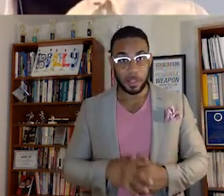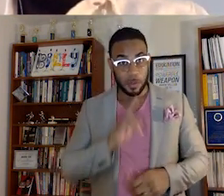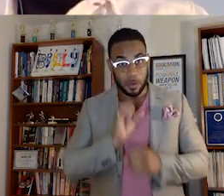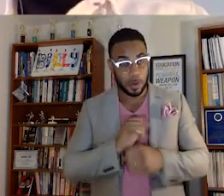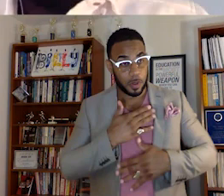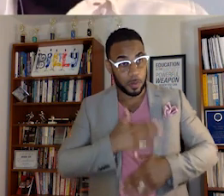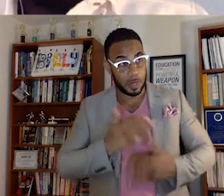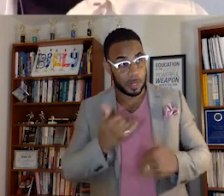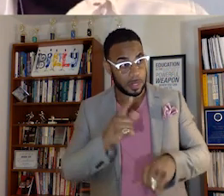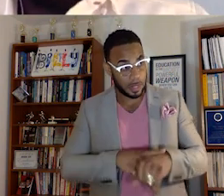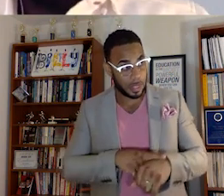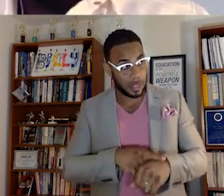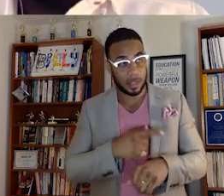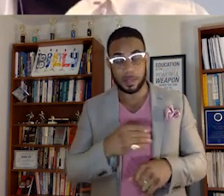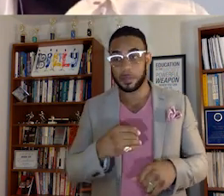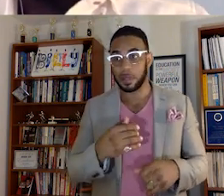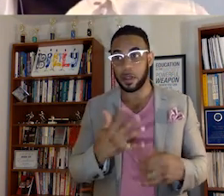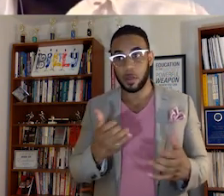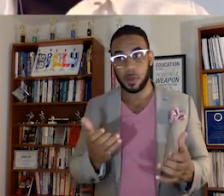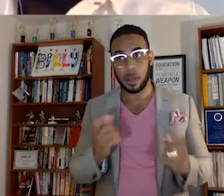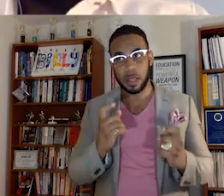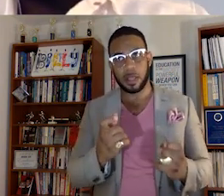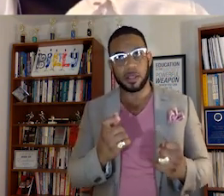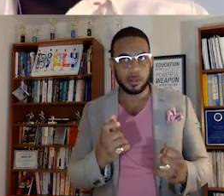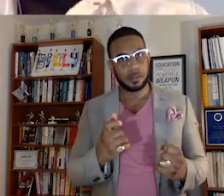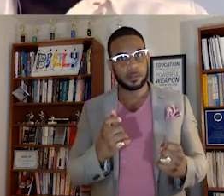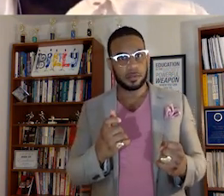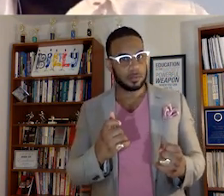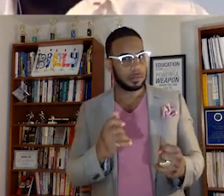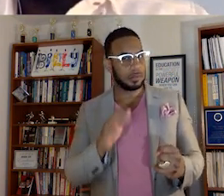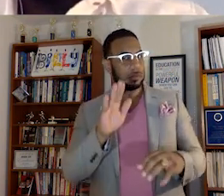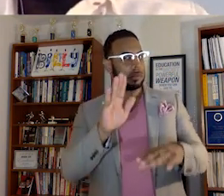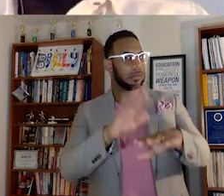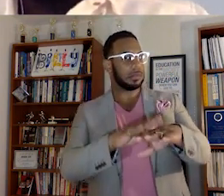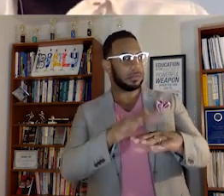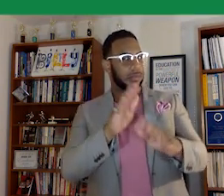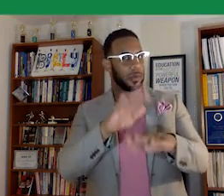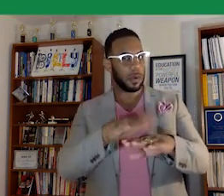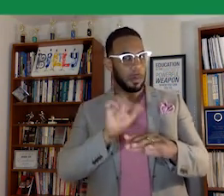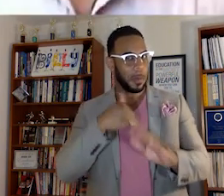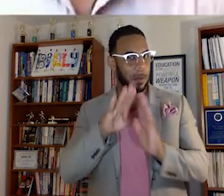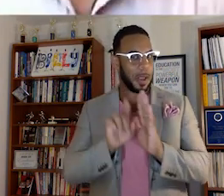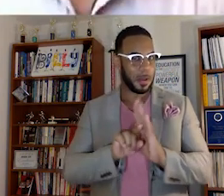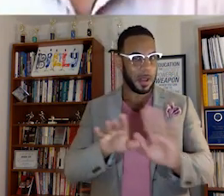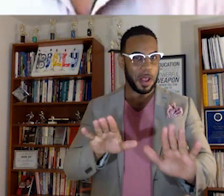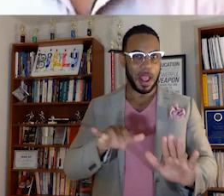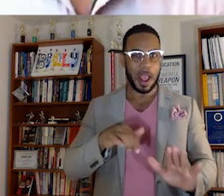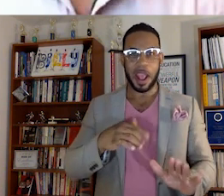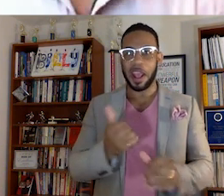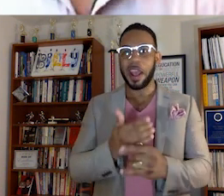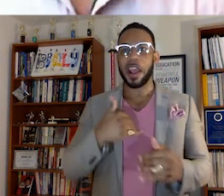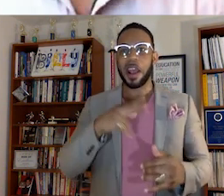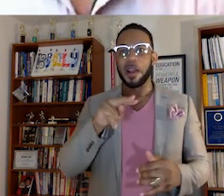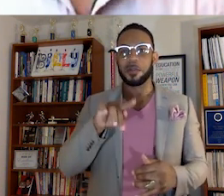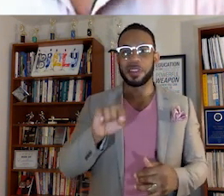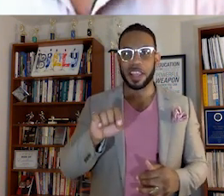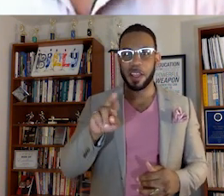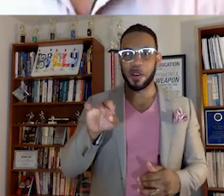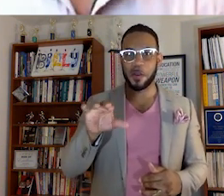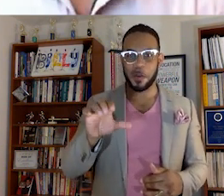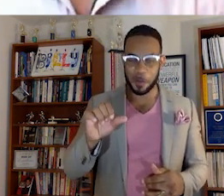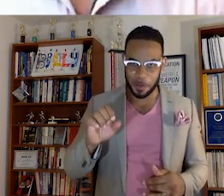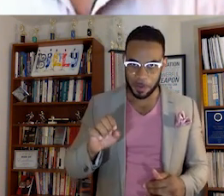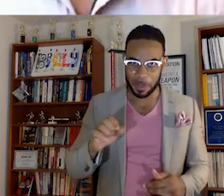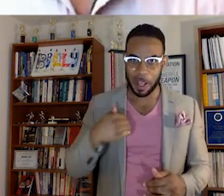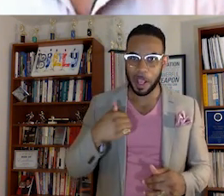really appreciate this time. And I want to give like a fair forewarning. It's just about my background. So hey, everyone, I'm Nate Rose. I'm a